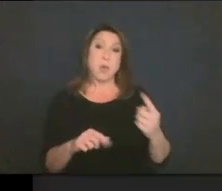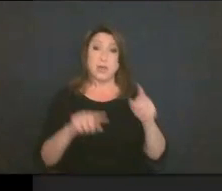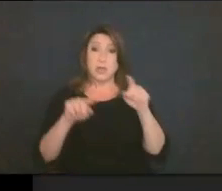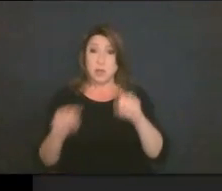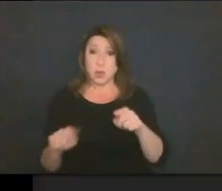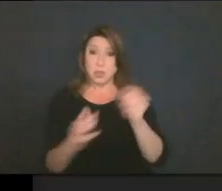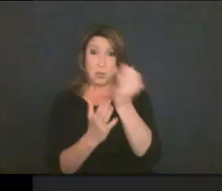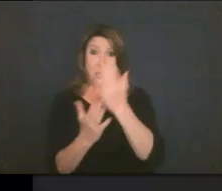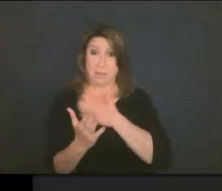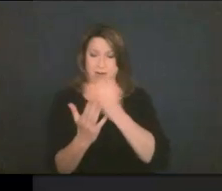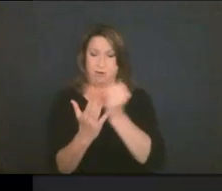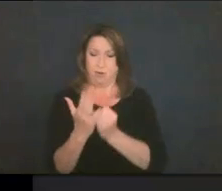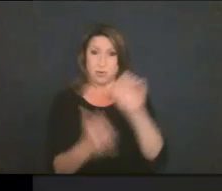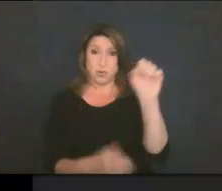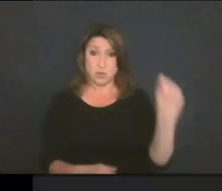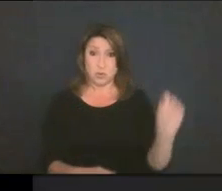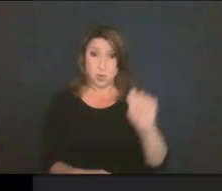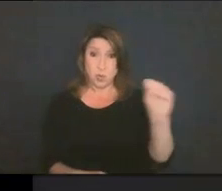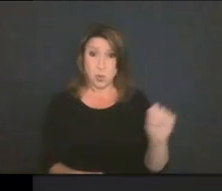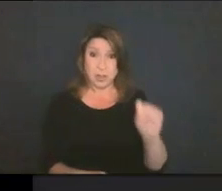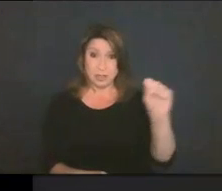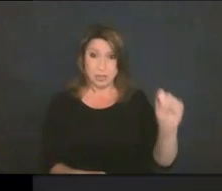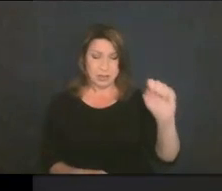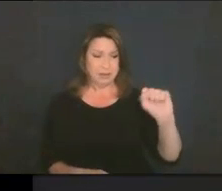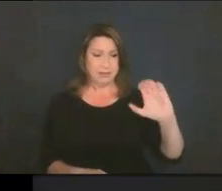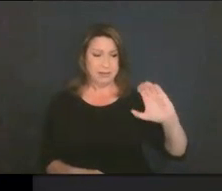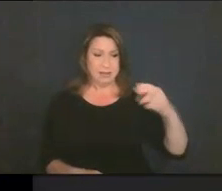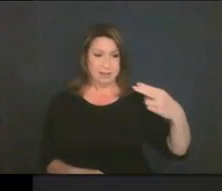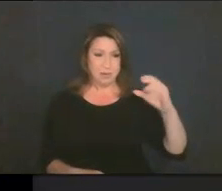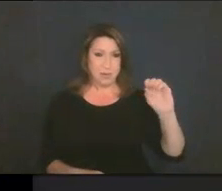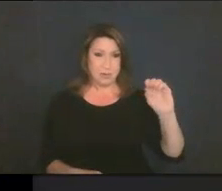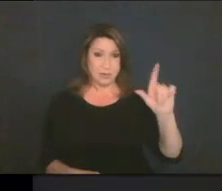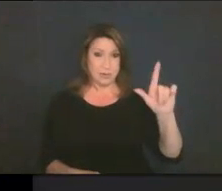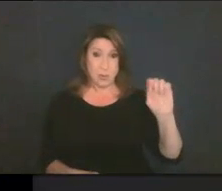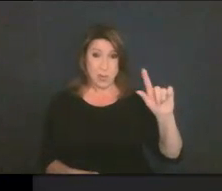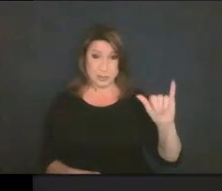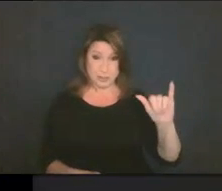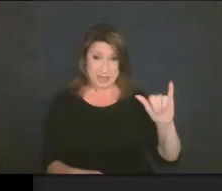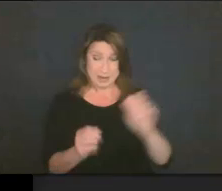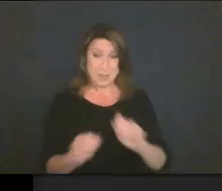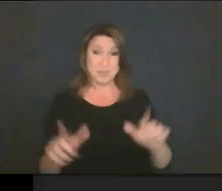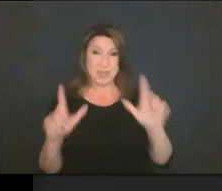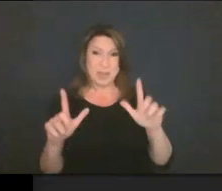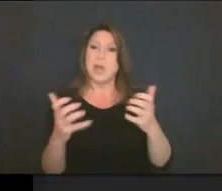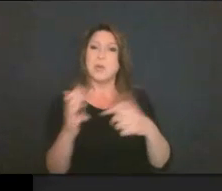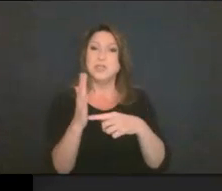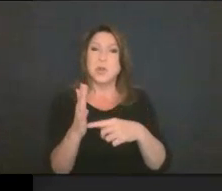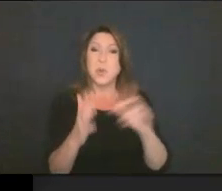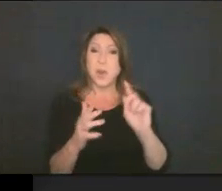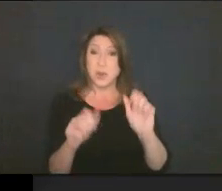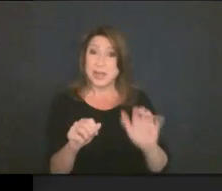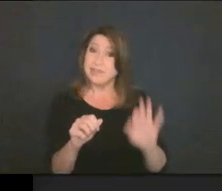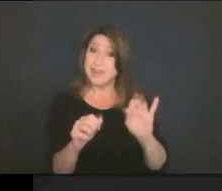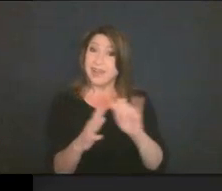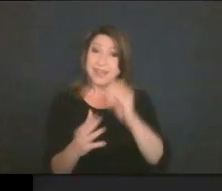Schoology page and I'm going to just show you where you can find that